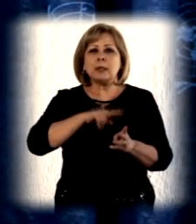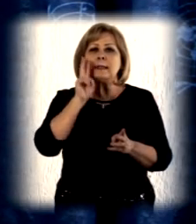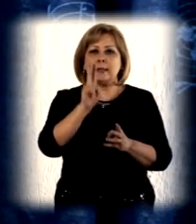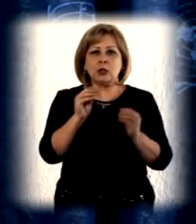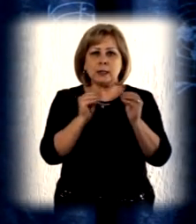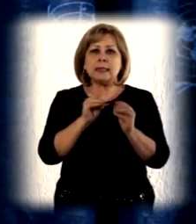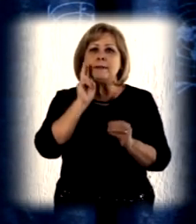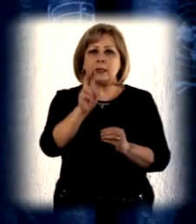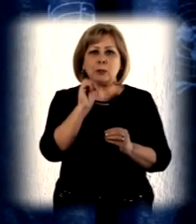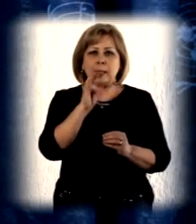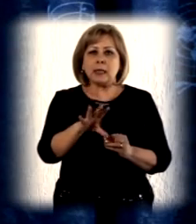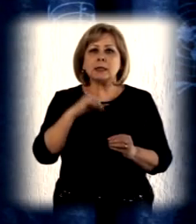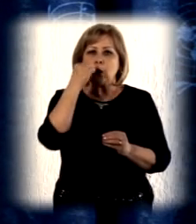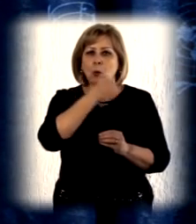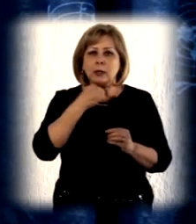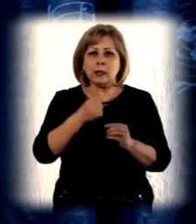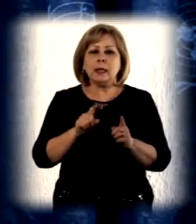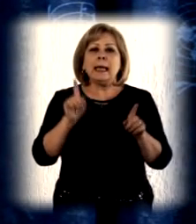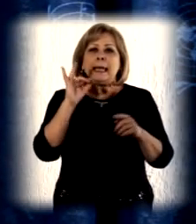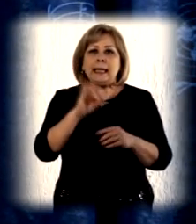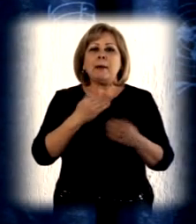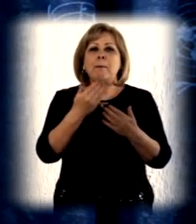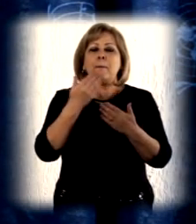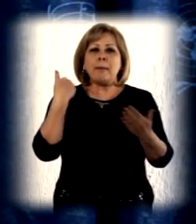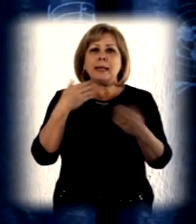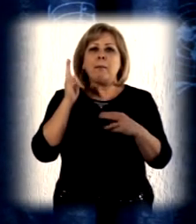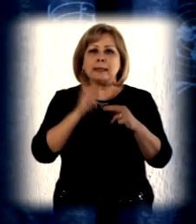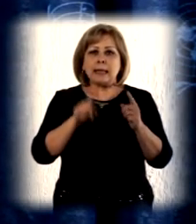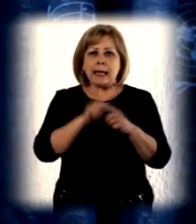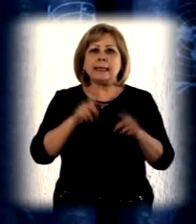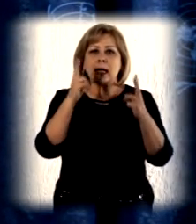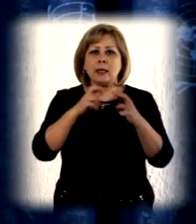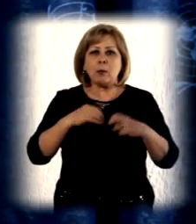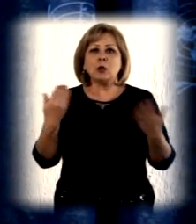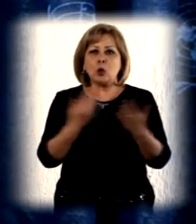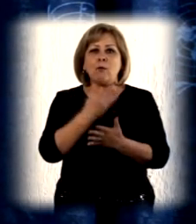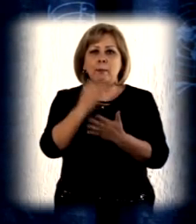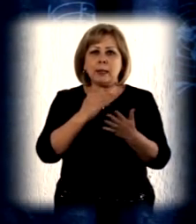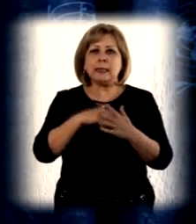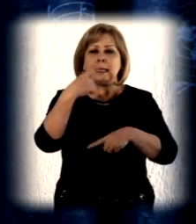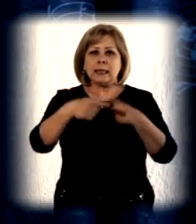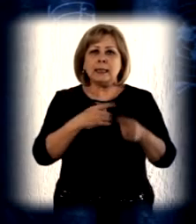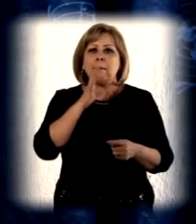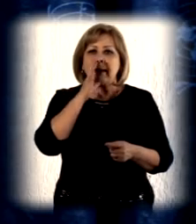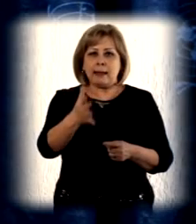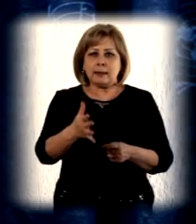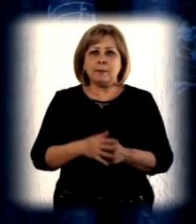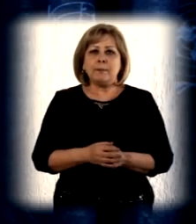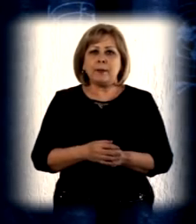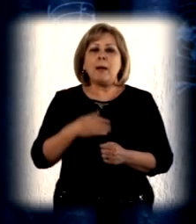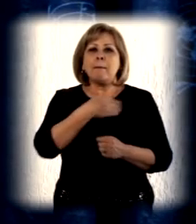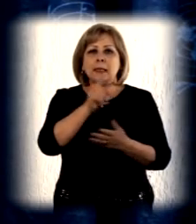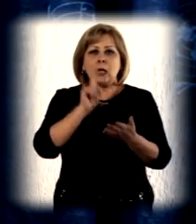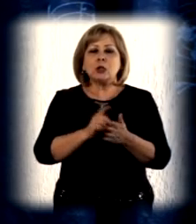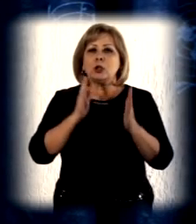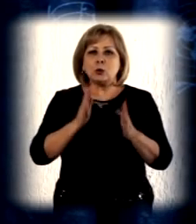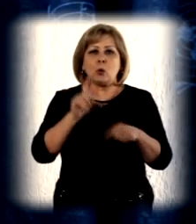penultimate and the penultimate year for planning our new five-year program. Not only do we have to accelerate our interventions to reach the goals established